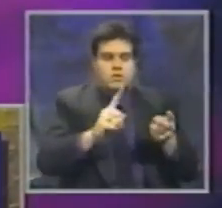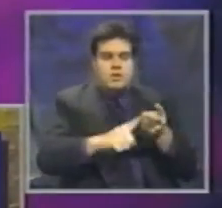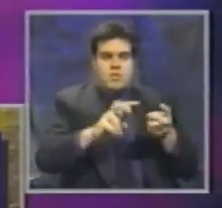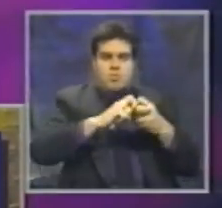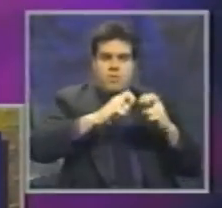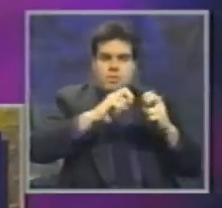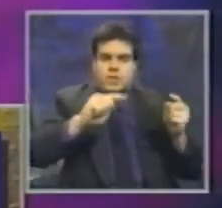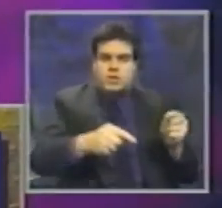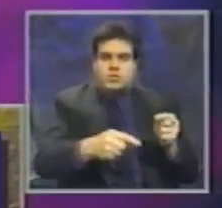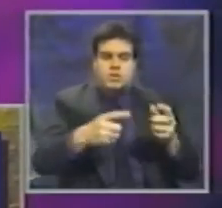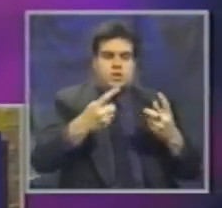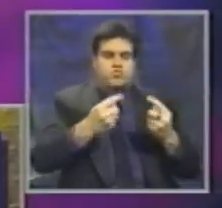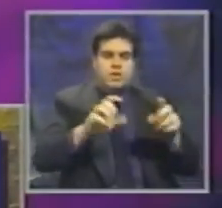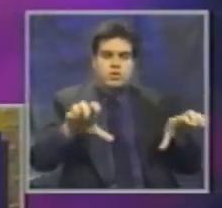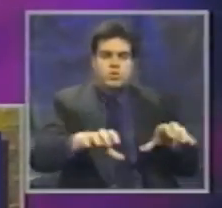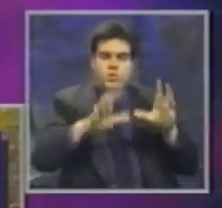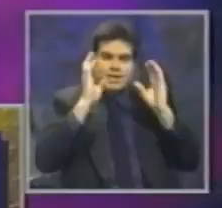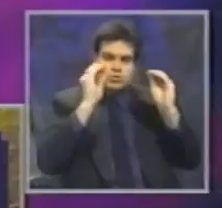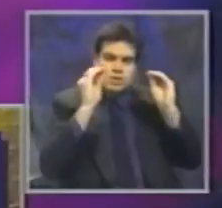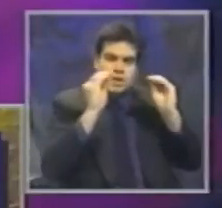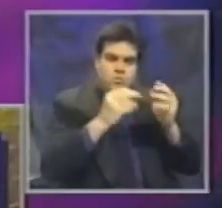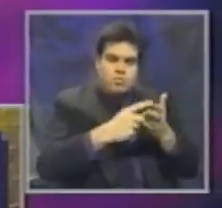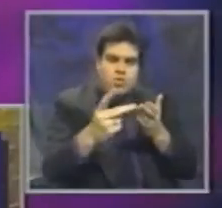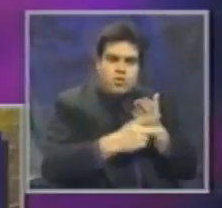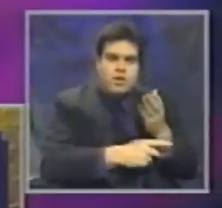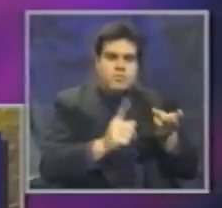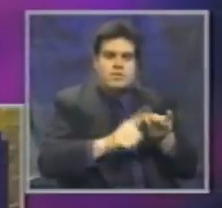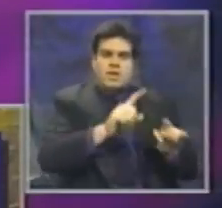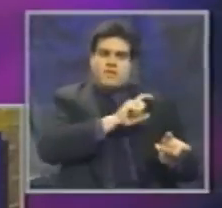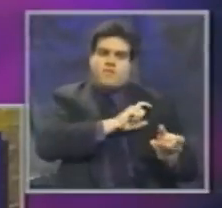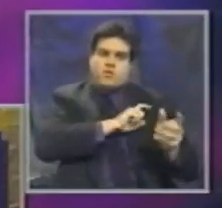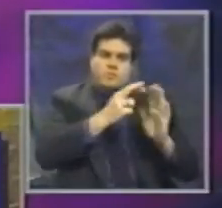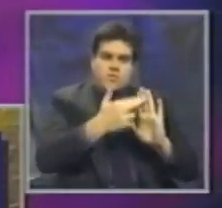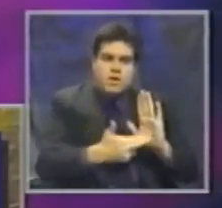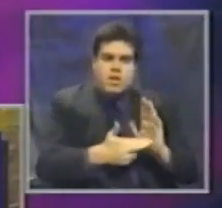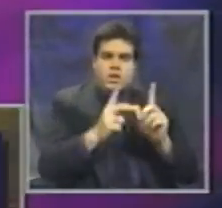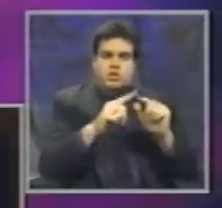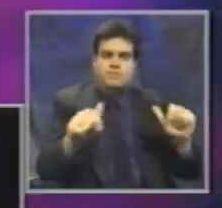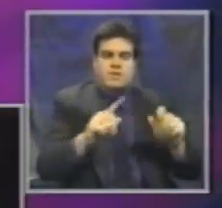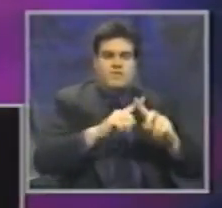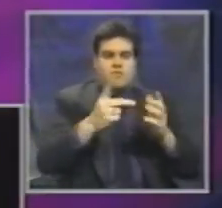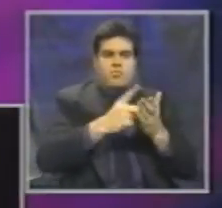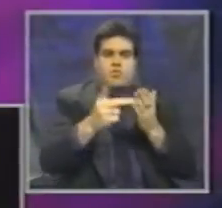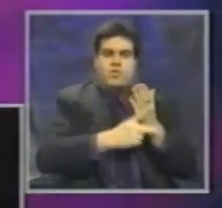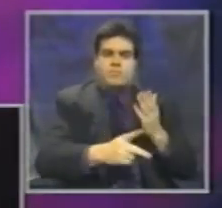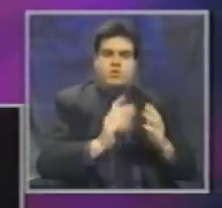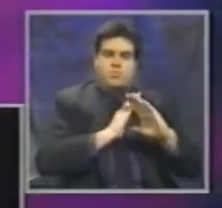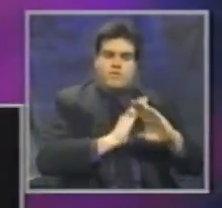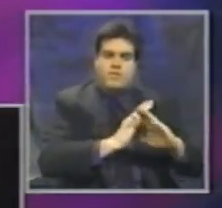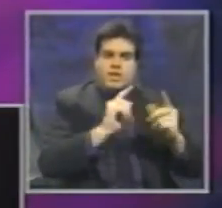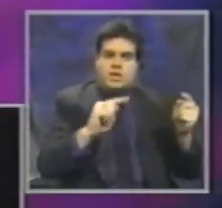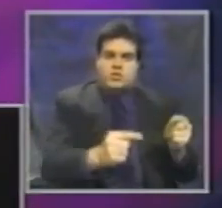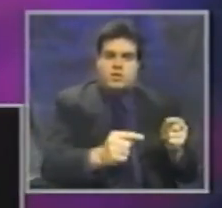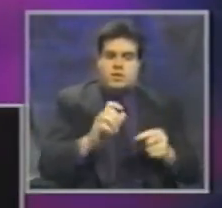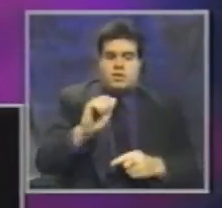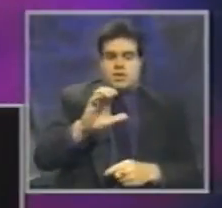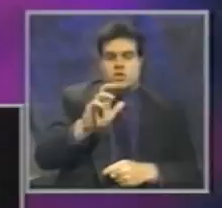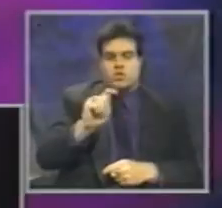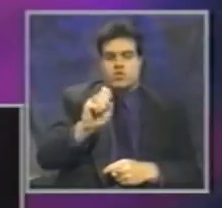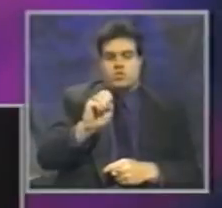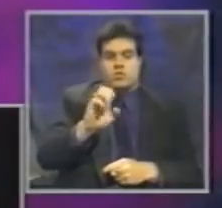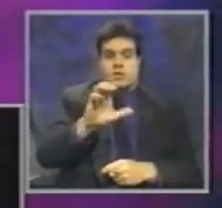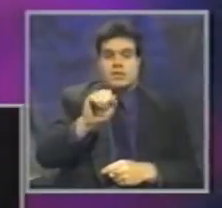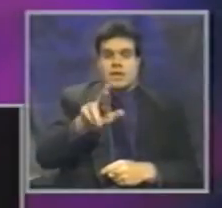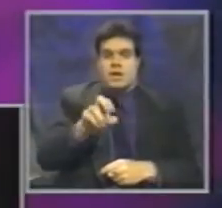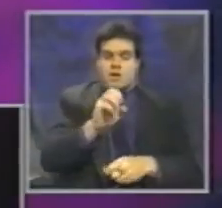tries to do education programs, enforcement regulation, different programs to prevent injuries. Acute care, operating in isolation,